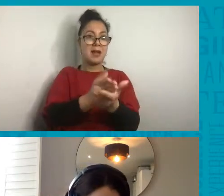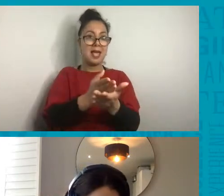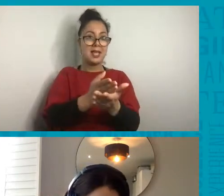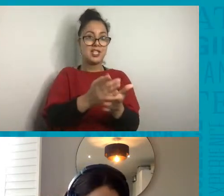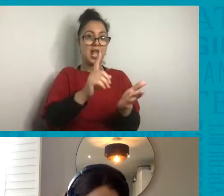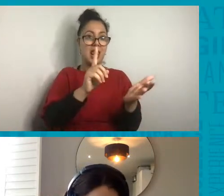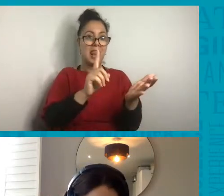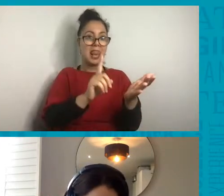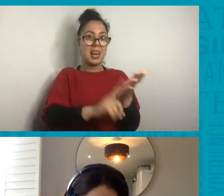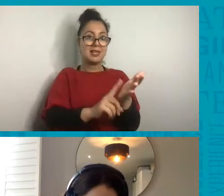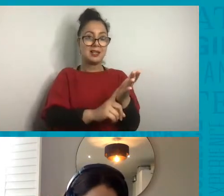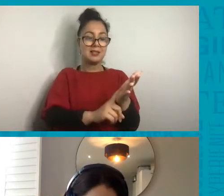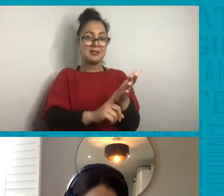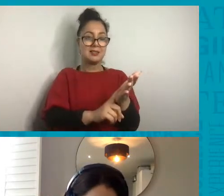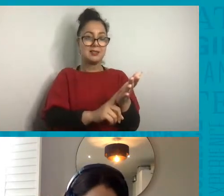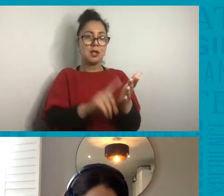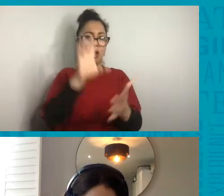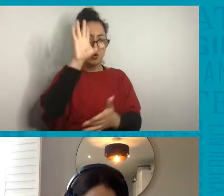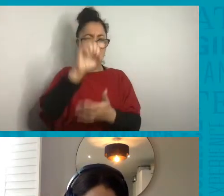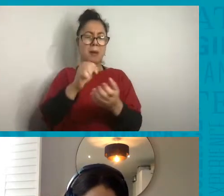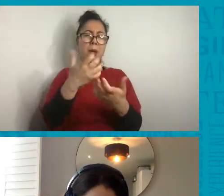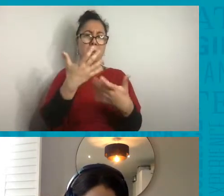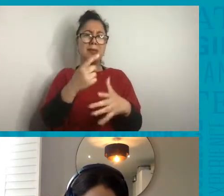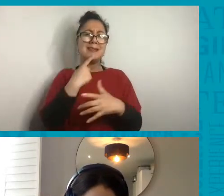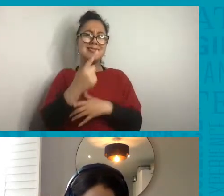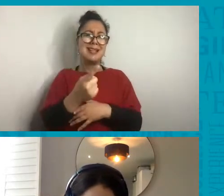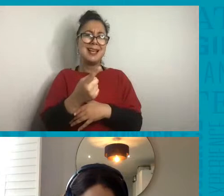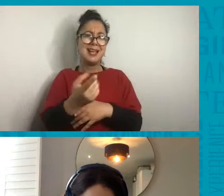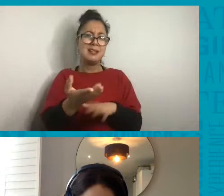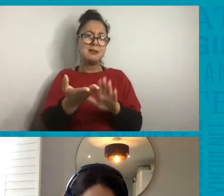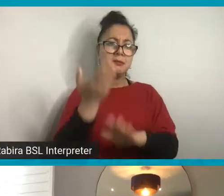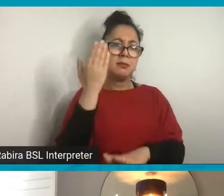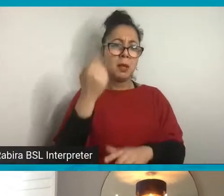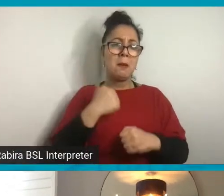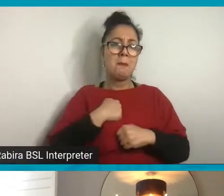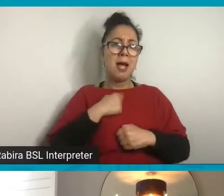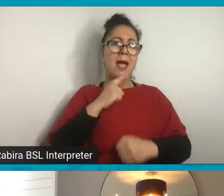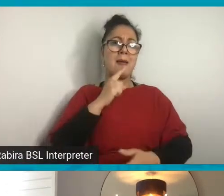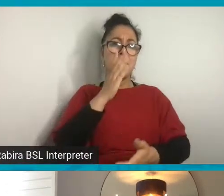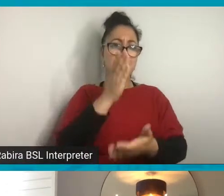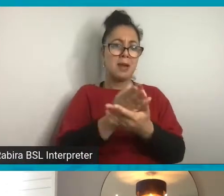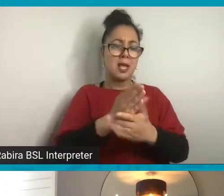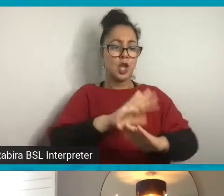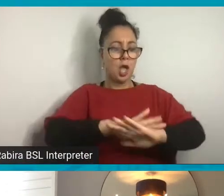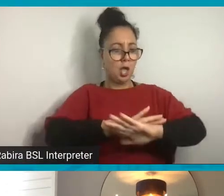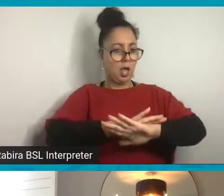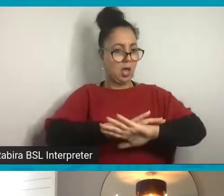you'll remember, I said, from my pledge was, I am not powerless.